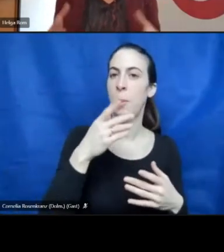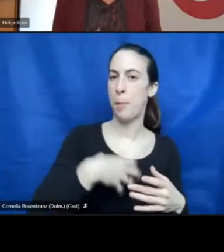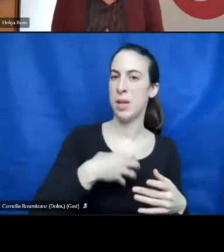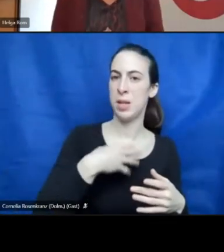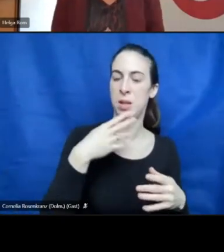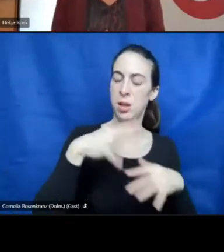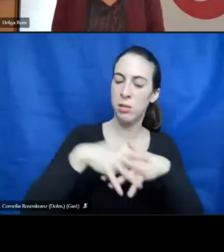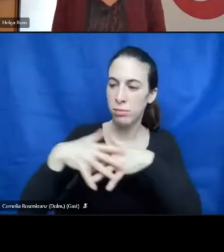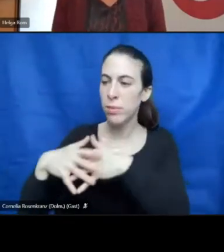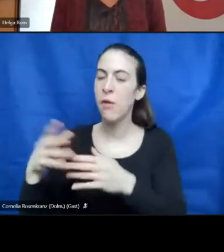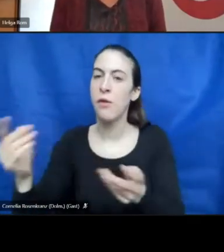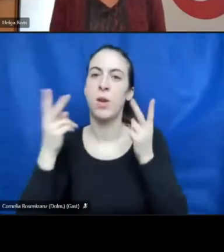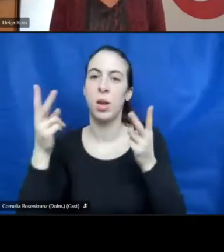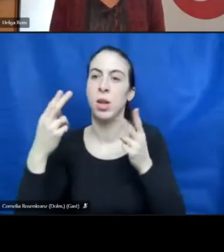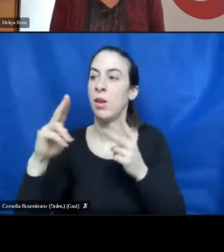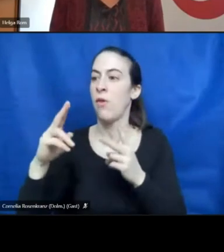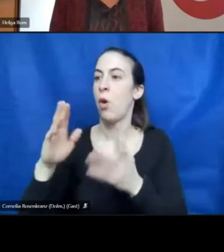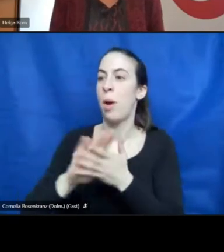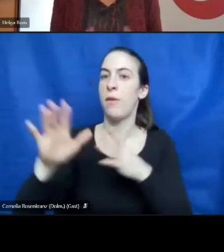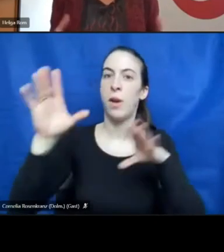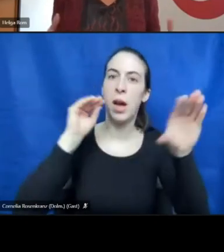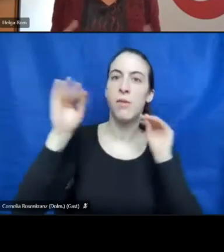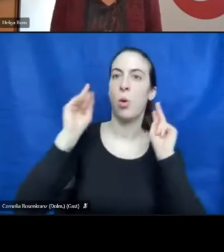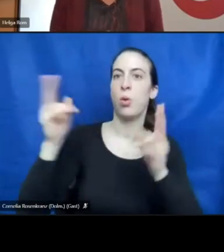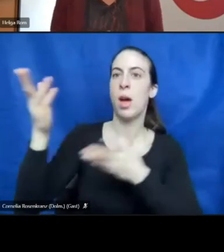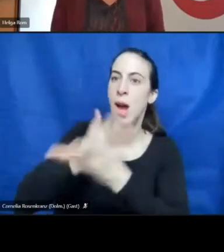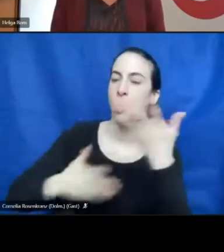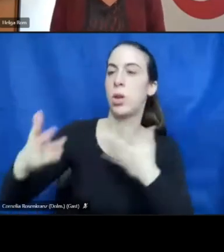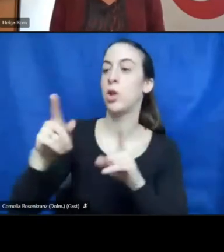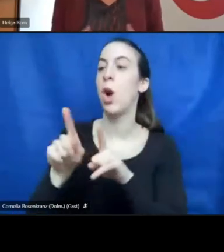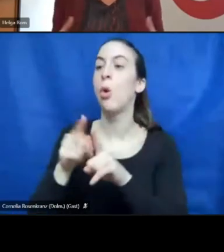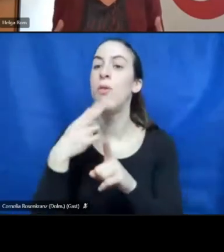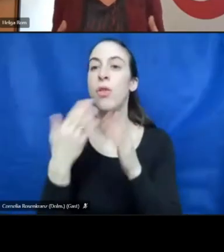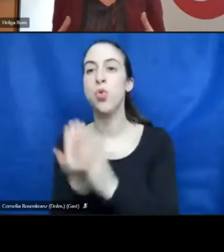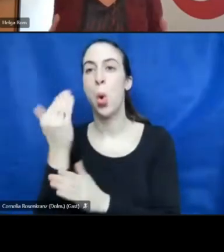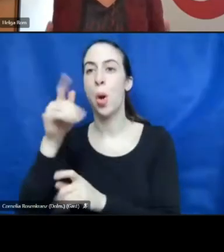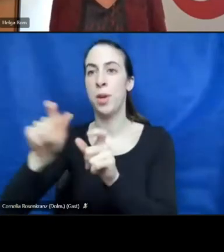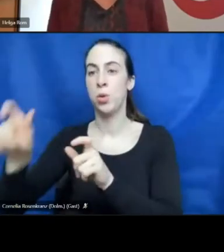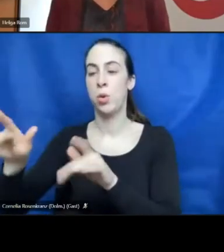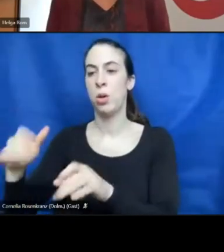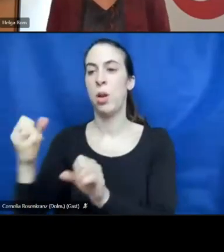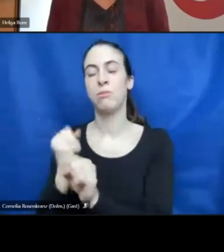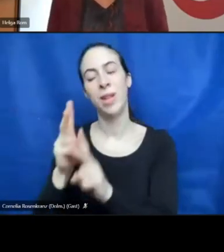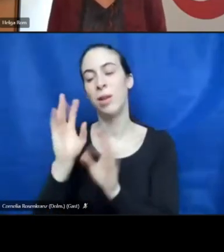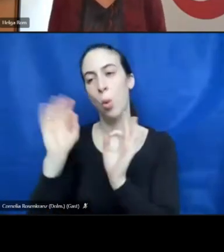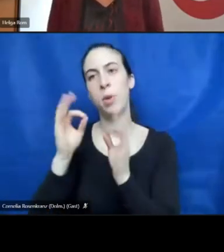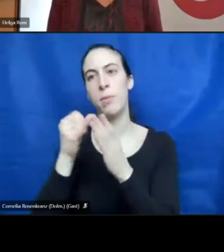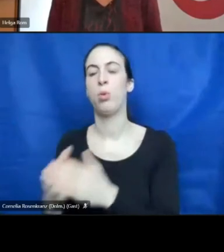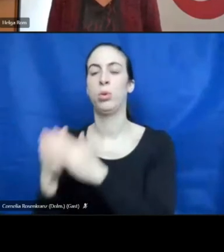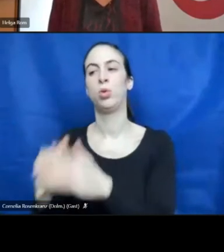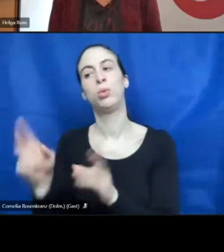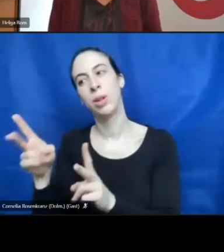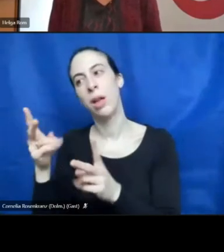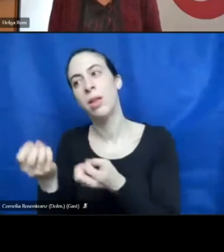because they give their experiences to the new colleagues and they will explain what's working best for them. Yeah.